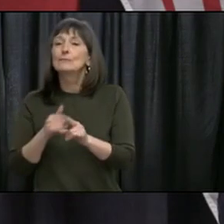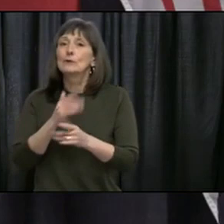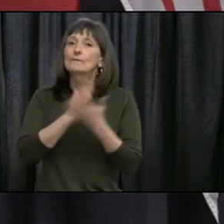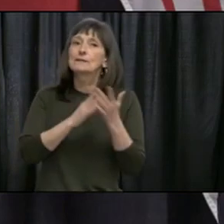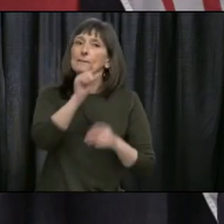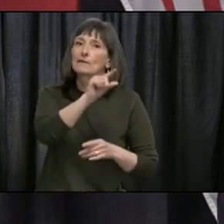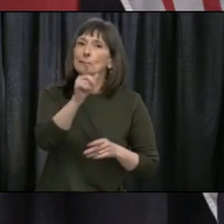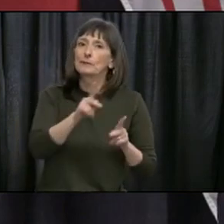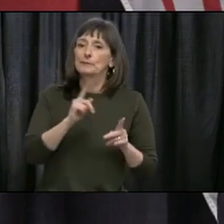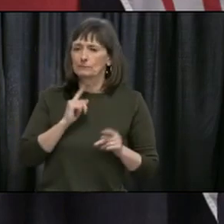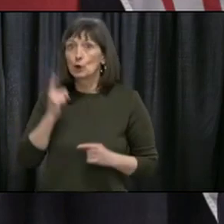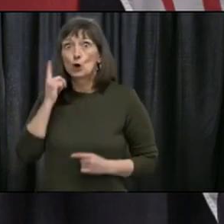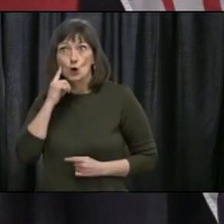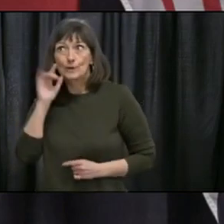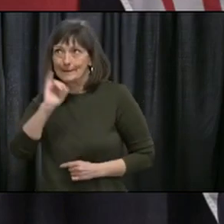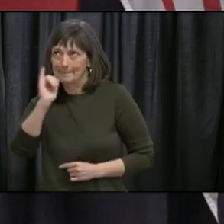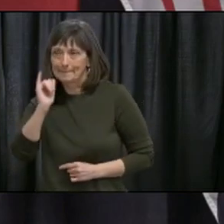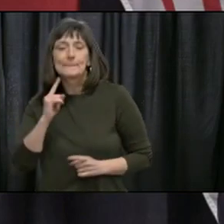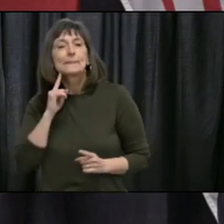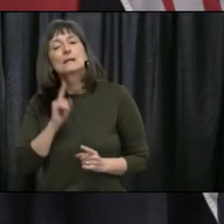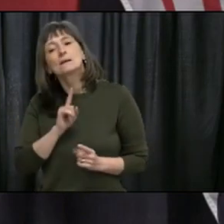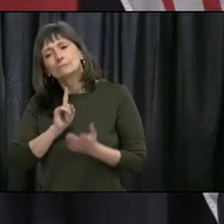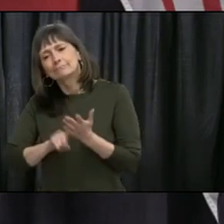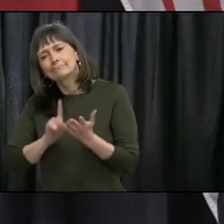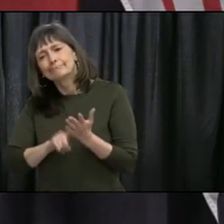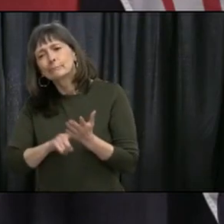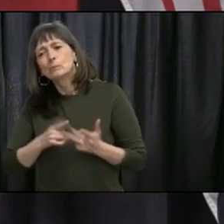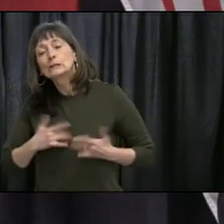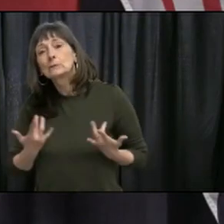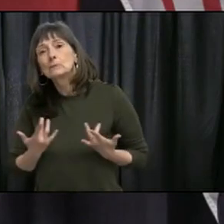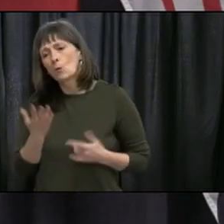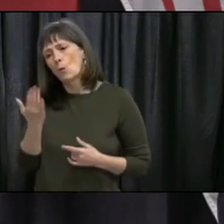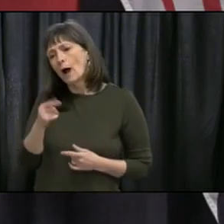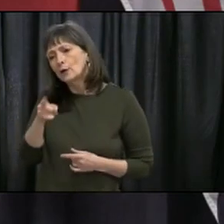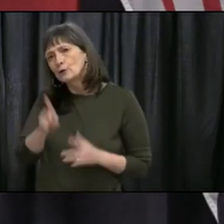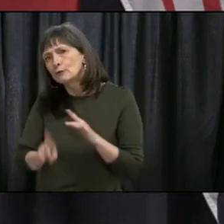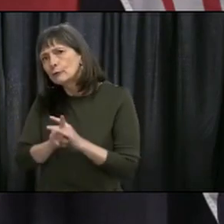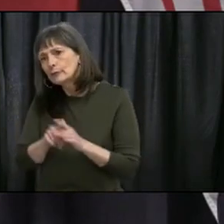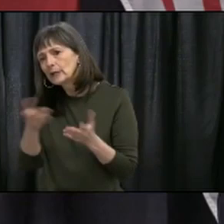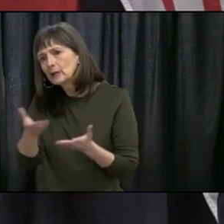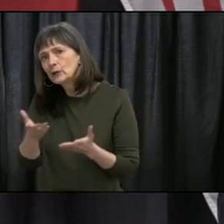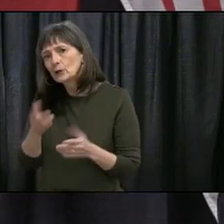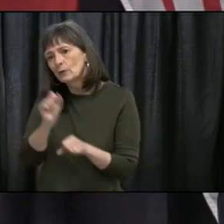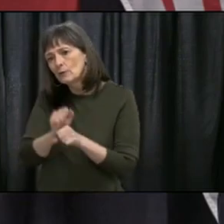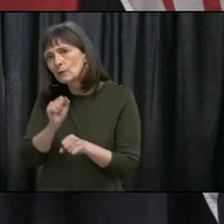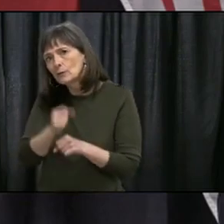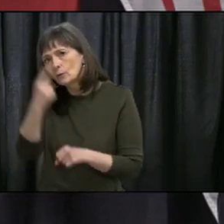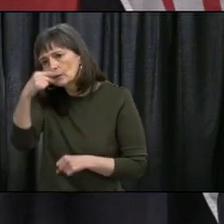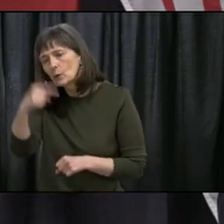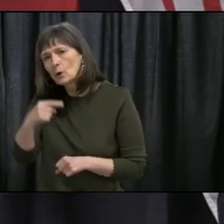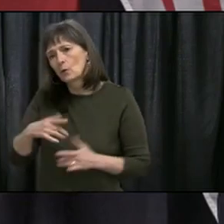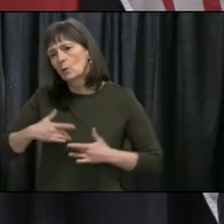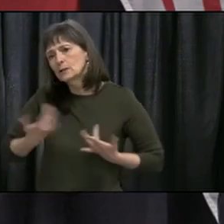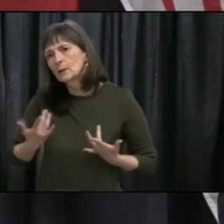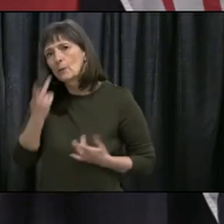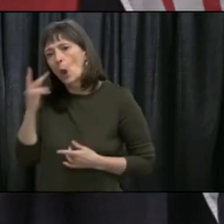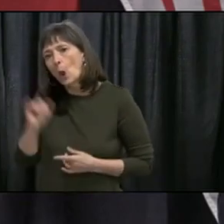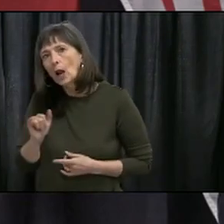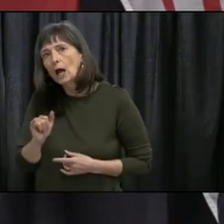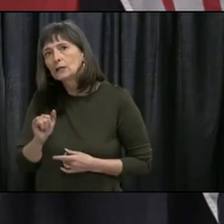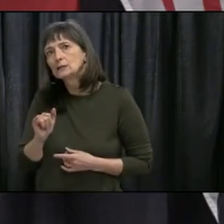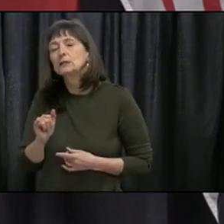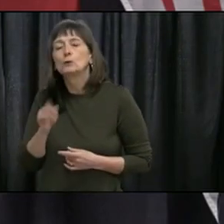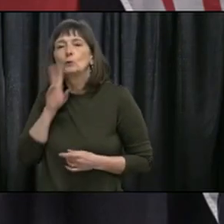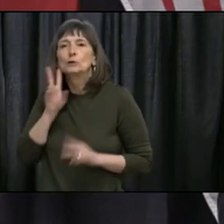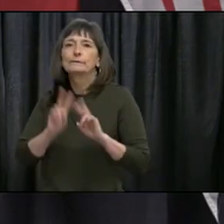up. First of all, to determine the number of people that have been impacted, why they're here, and what's happening on those workplaces when they're in our